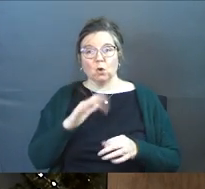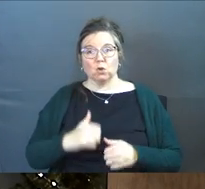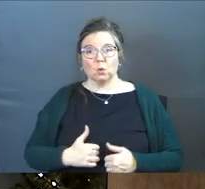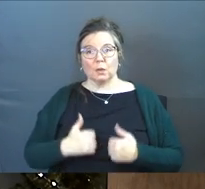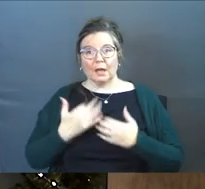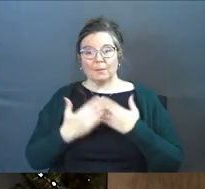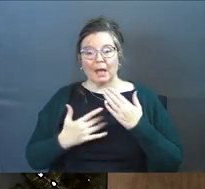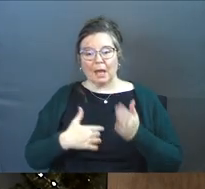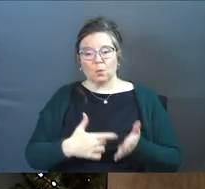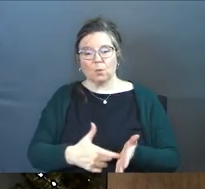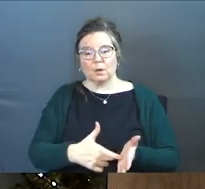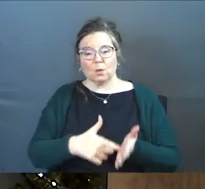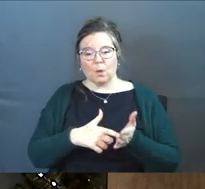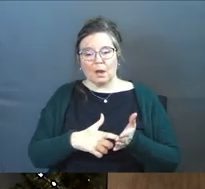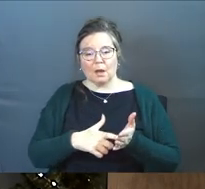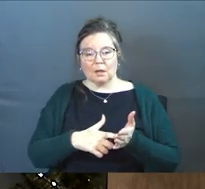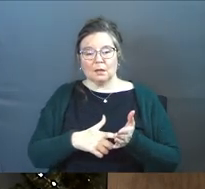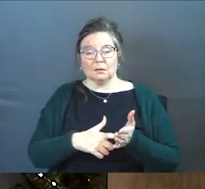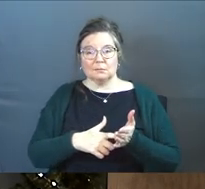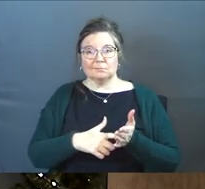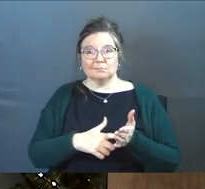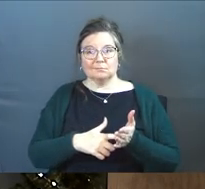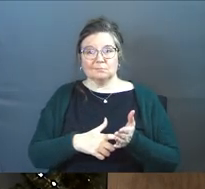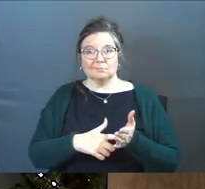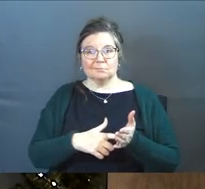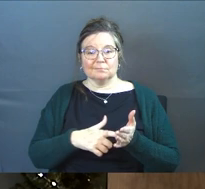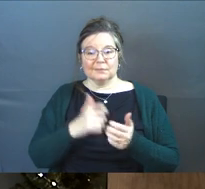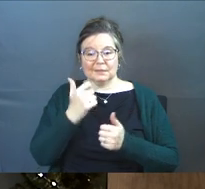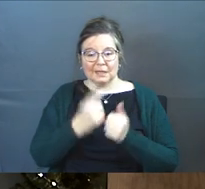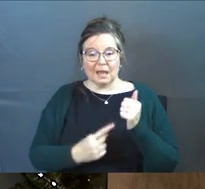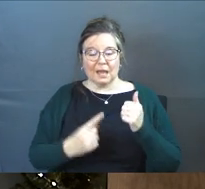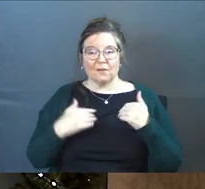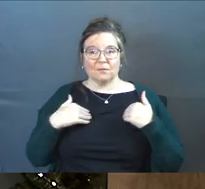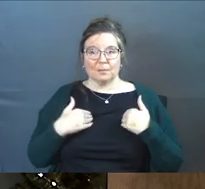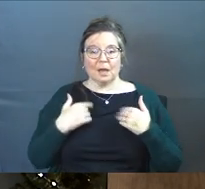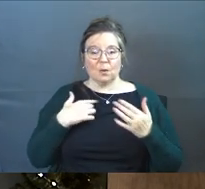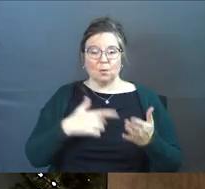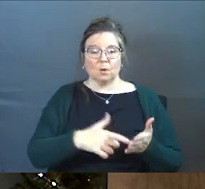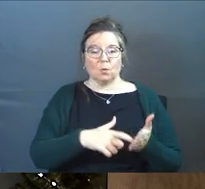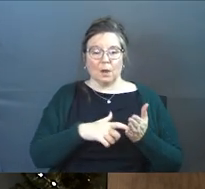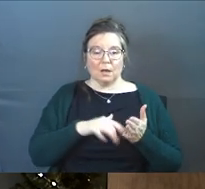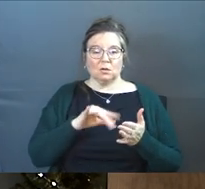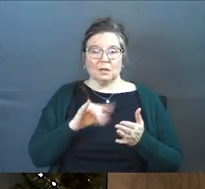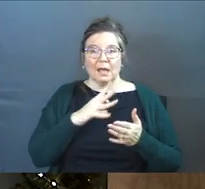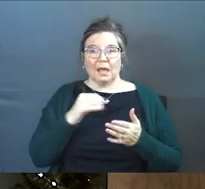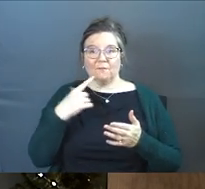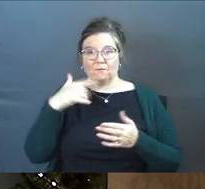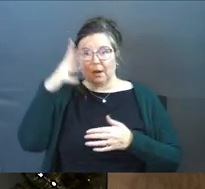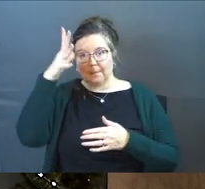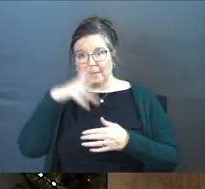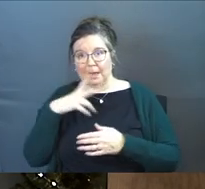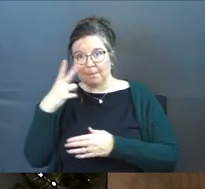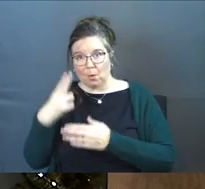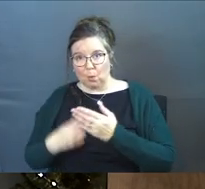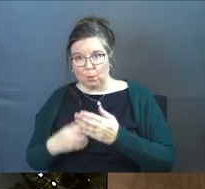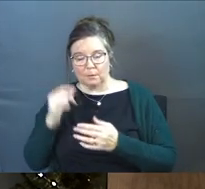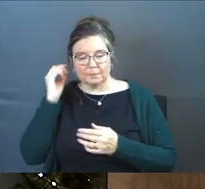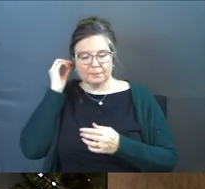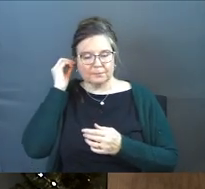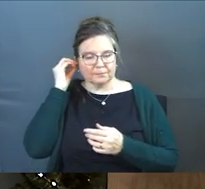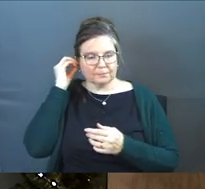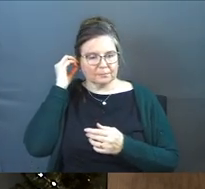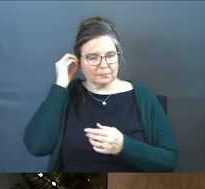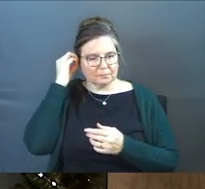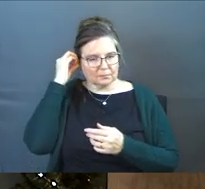lifeblood, I will require a reckoning. From every beast, I will require it. And from man, he says, listen, if an